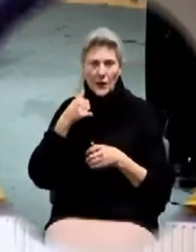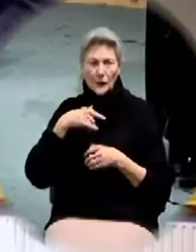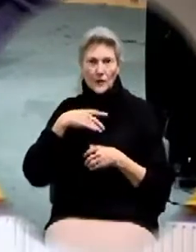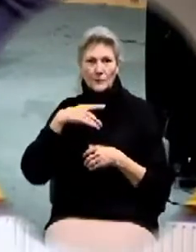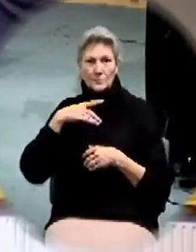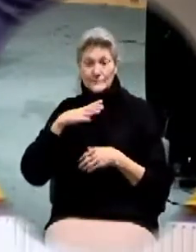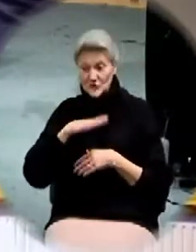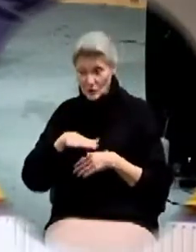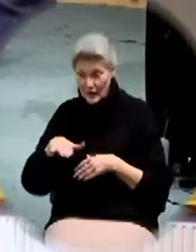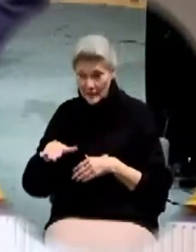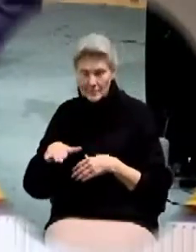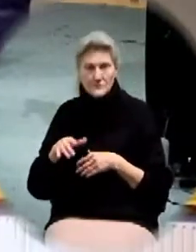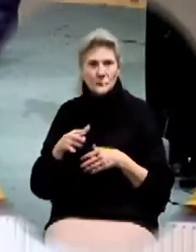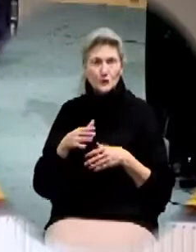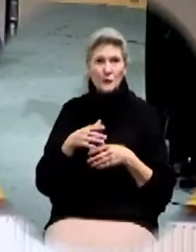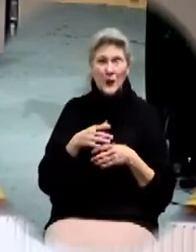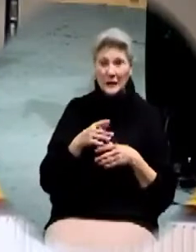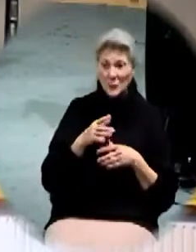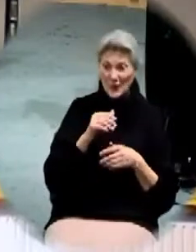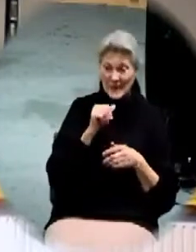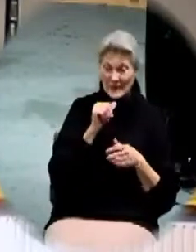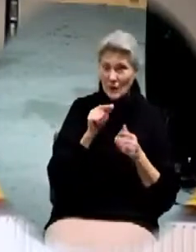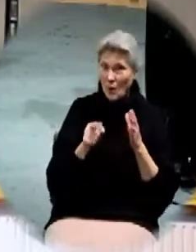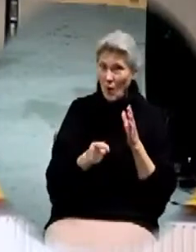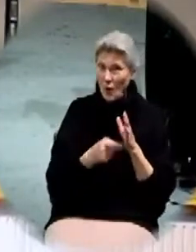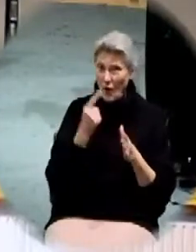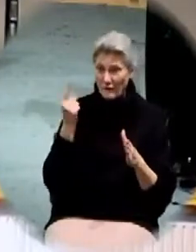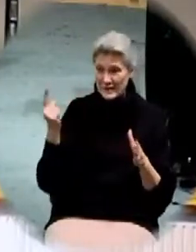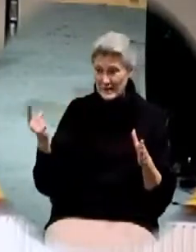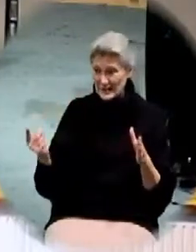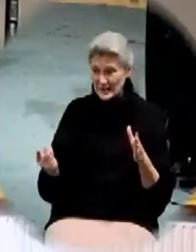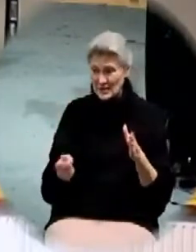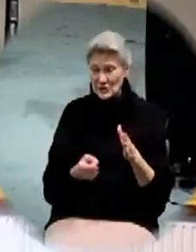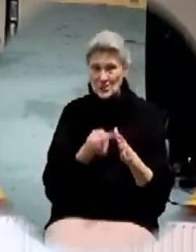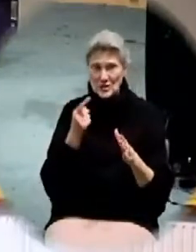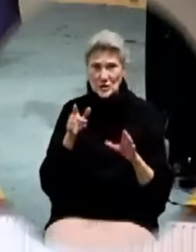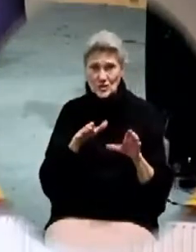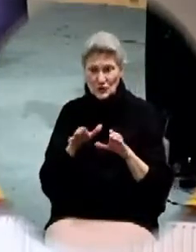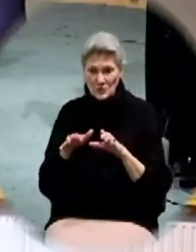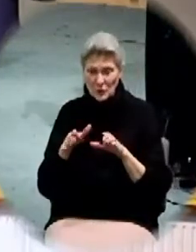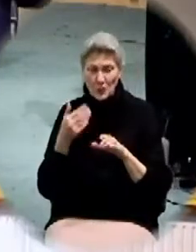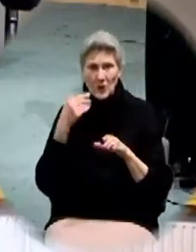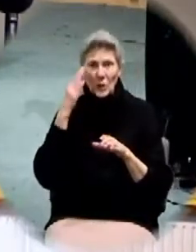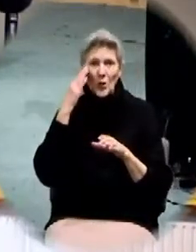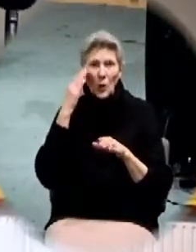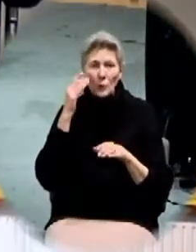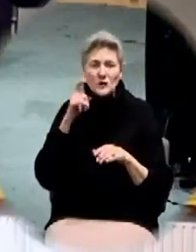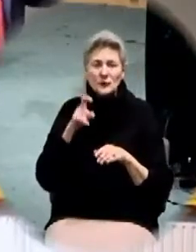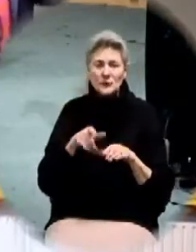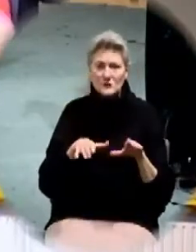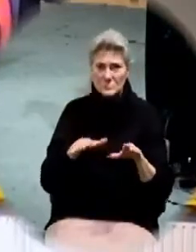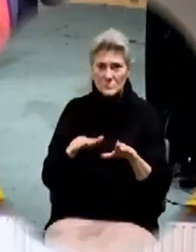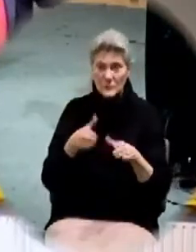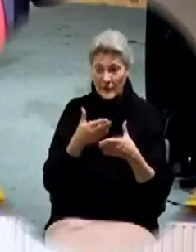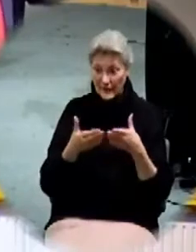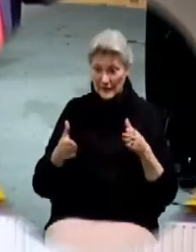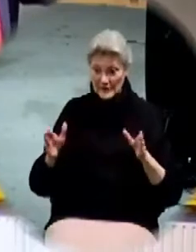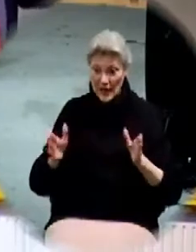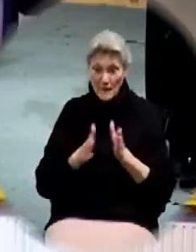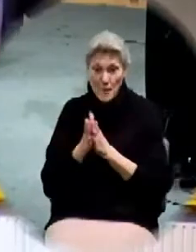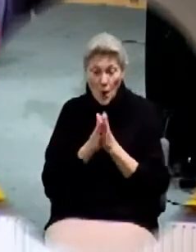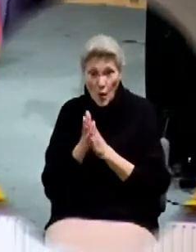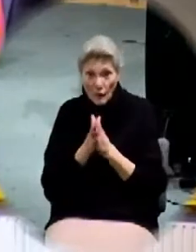rarely actually do anything that we know we should. He went on to say that the things that motivate us are the things that we